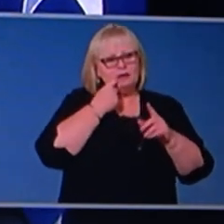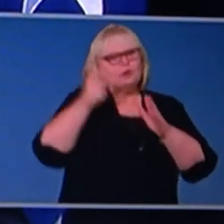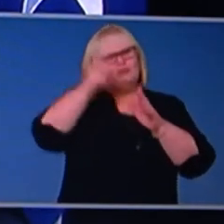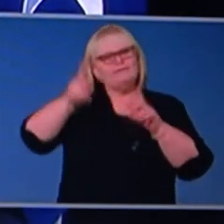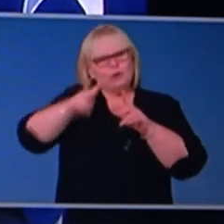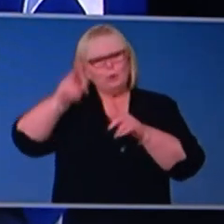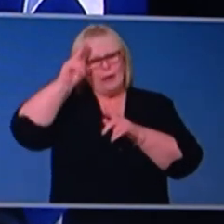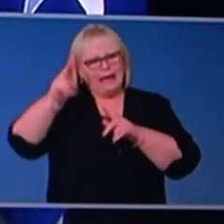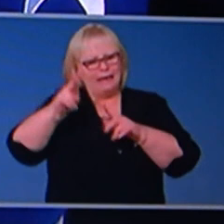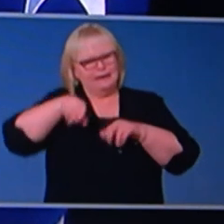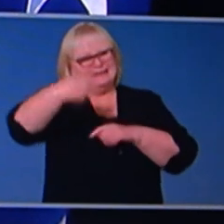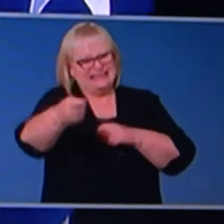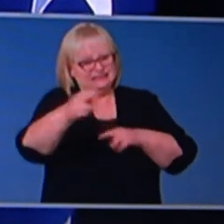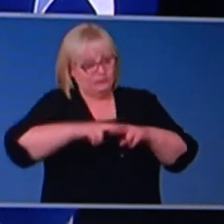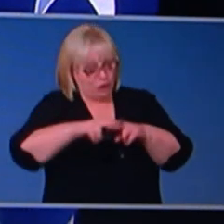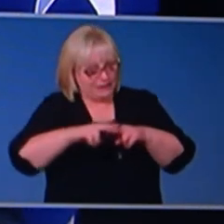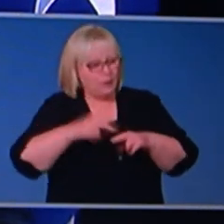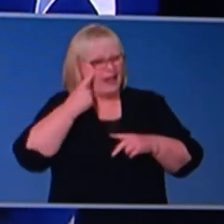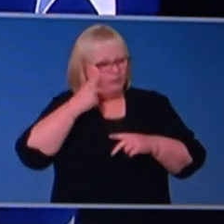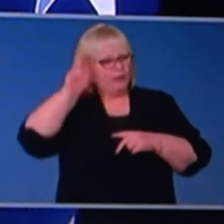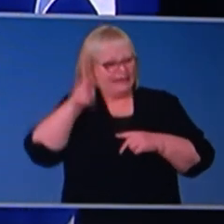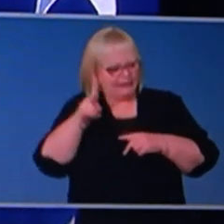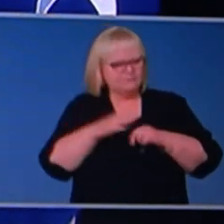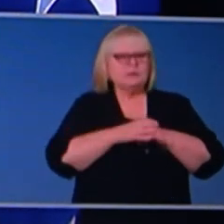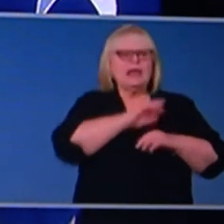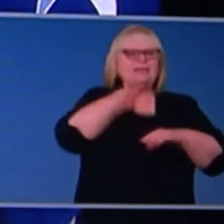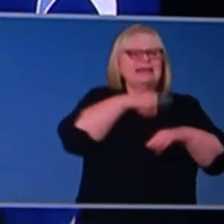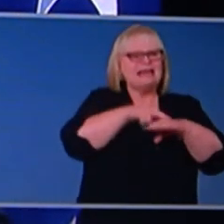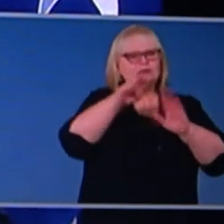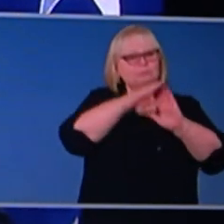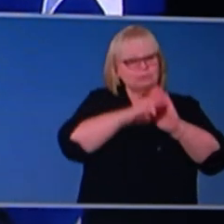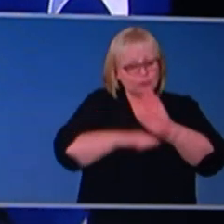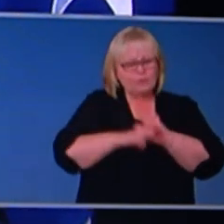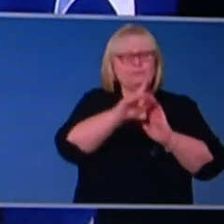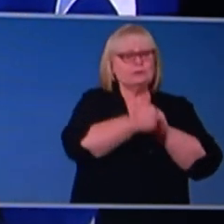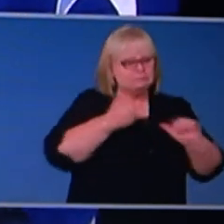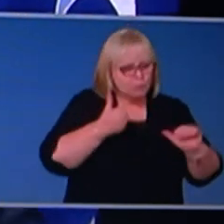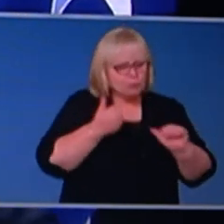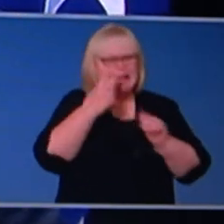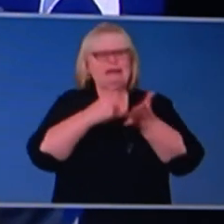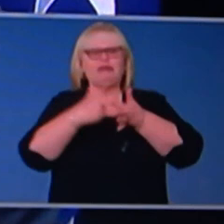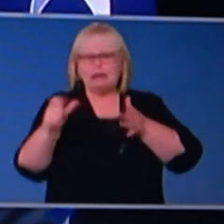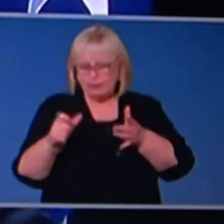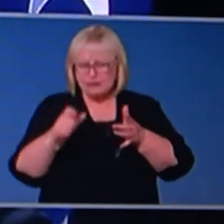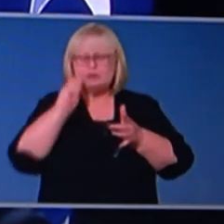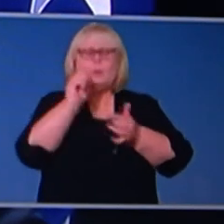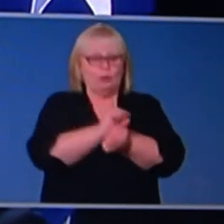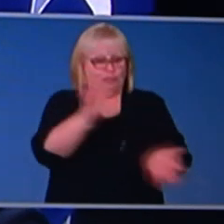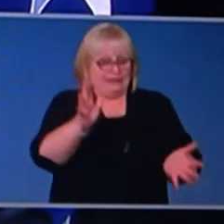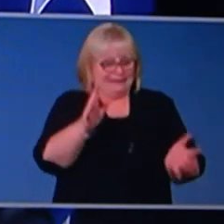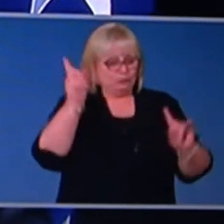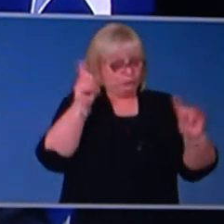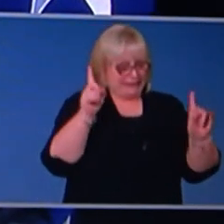Friday. We are also able to agree national principles for sport and recreation, and they'll be released today.